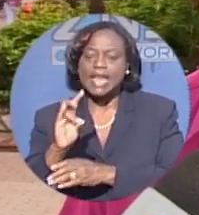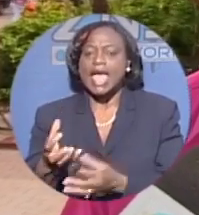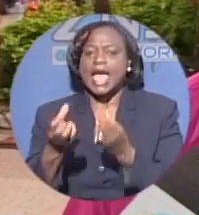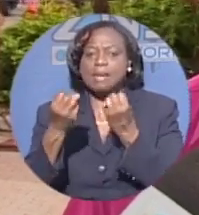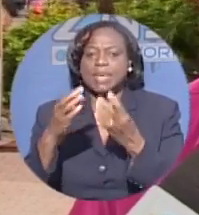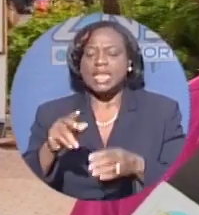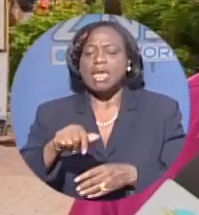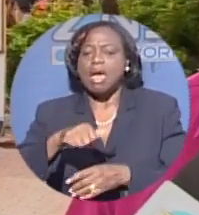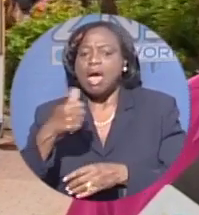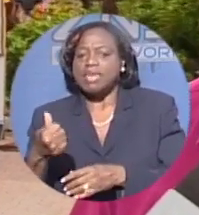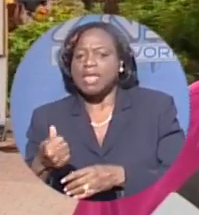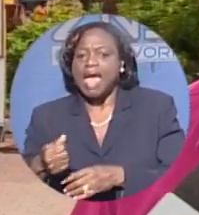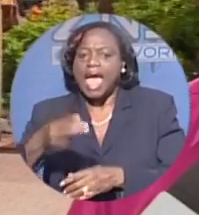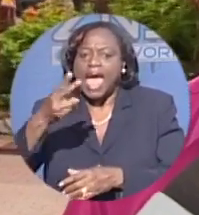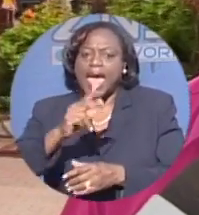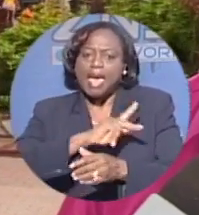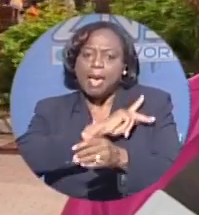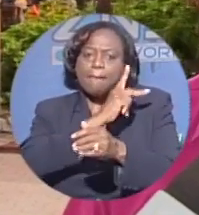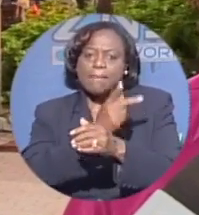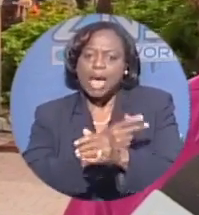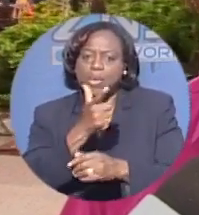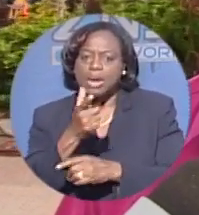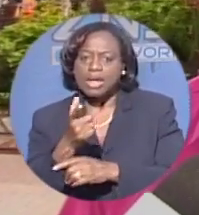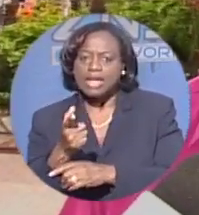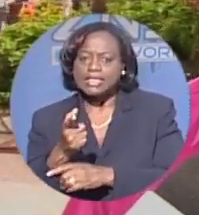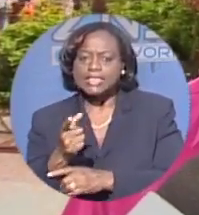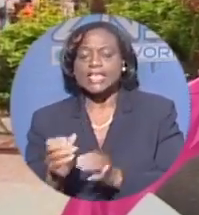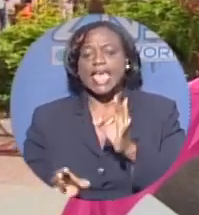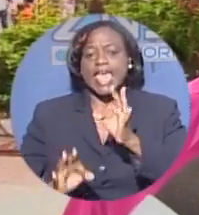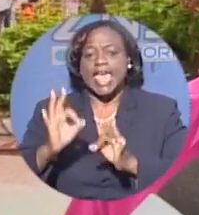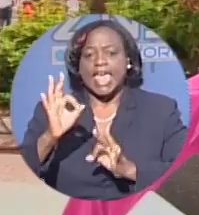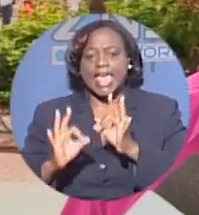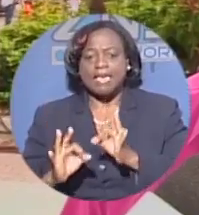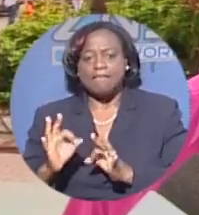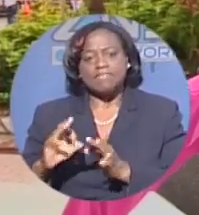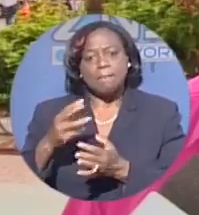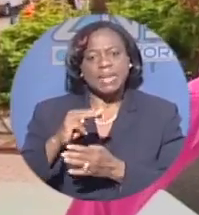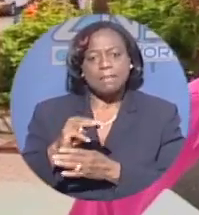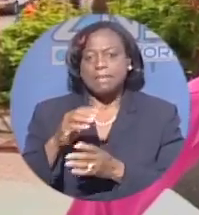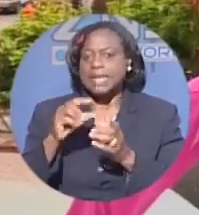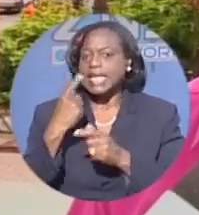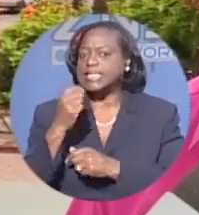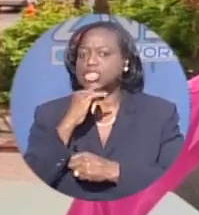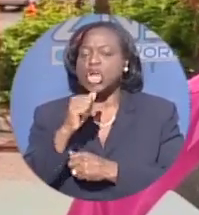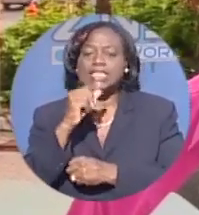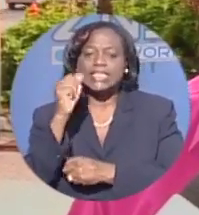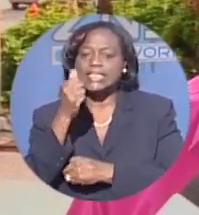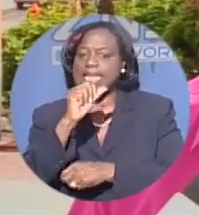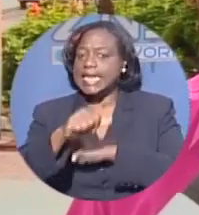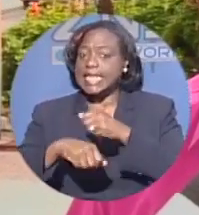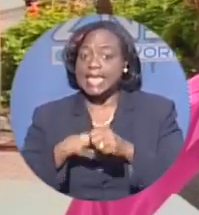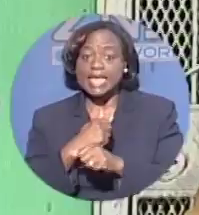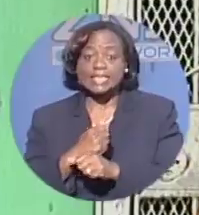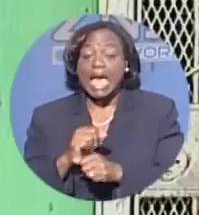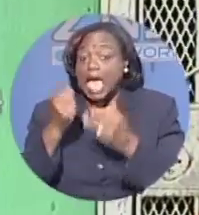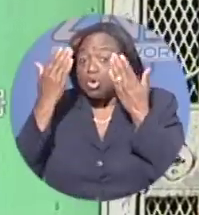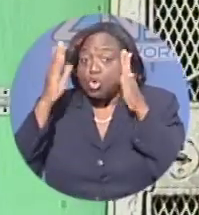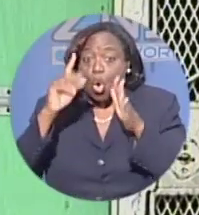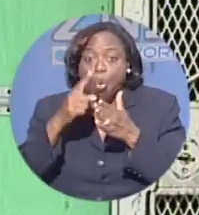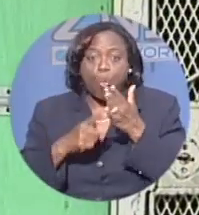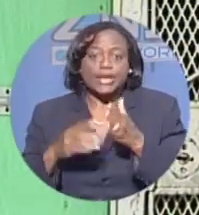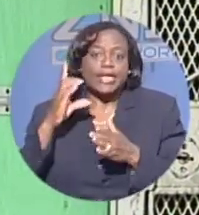rifles. Clearly, if the minimum should not be 10 years, I don't know what it ought to be.